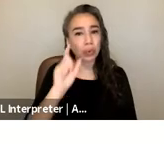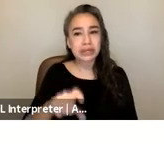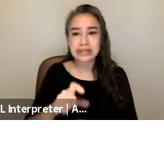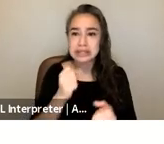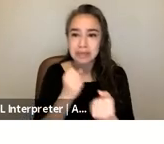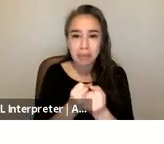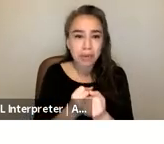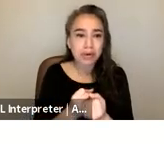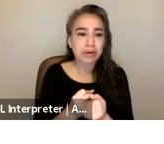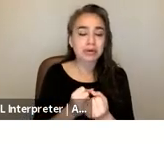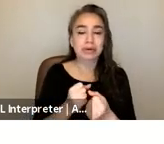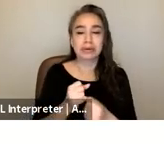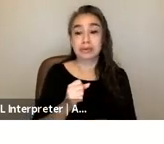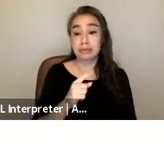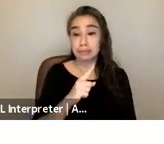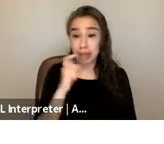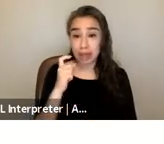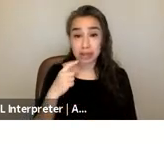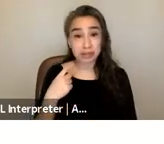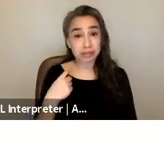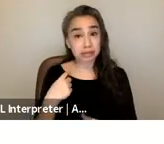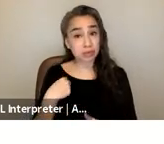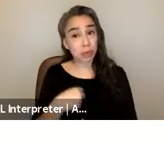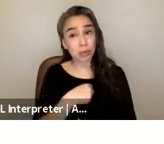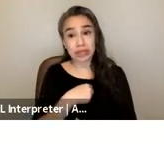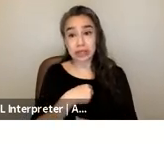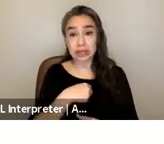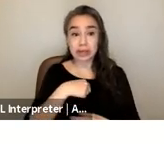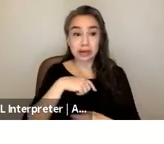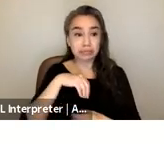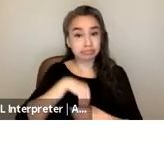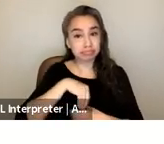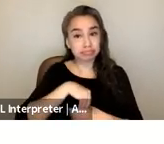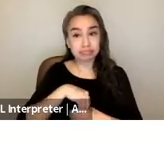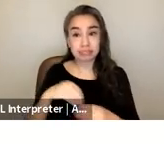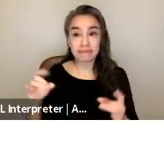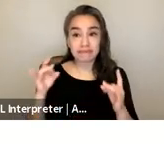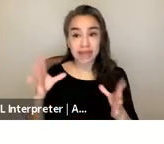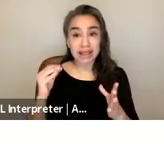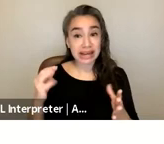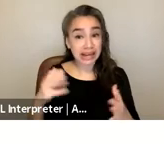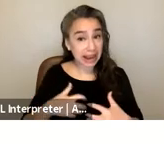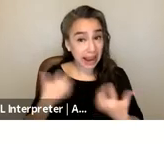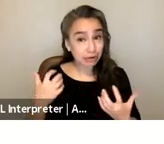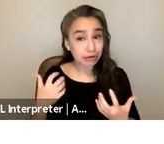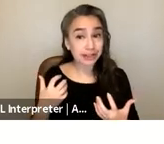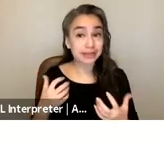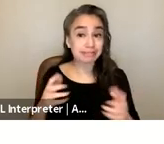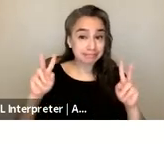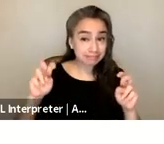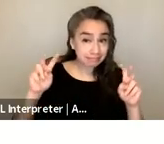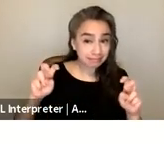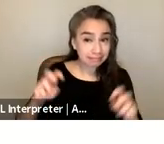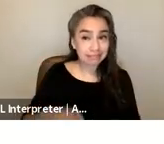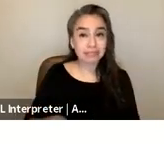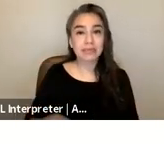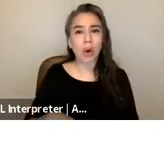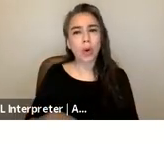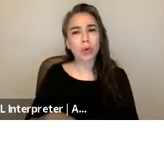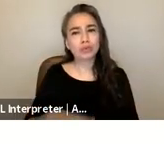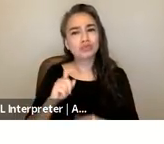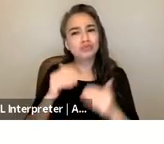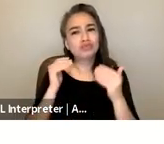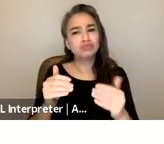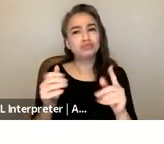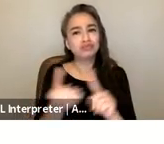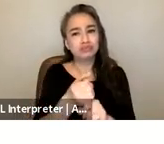and so because we are inherently um violent and angry ourselves that we actually should also be arrested because it's